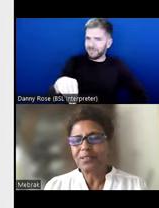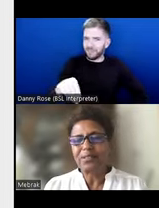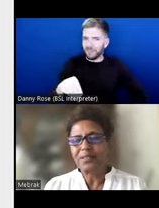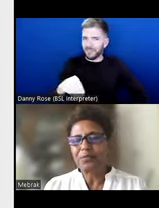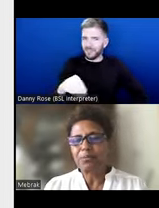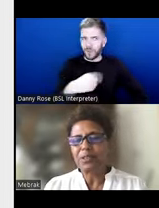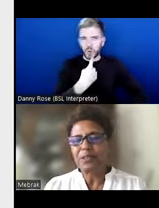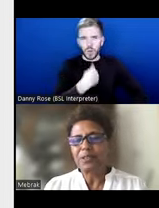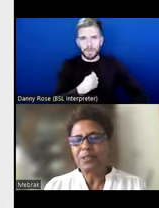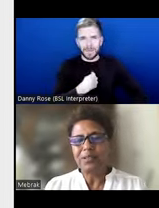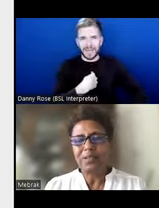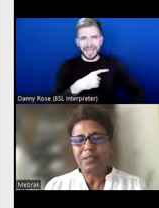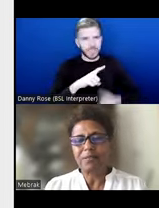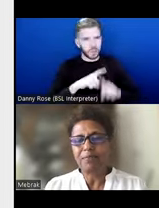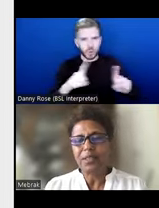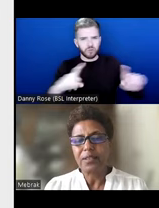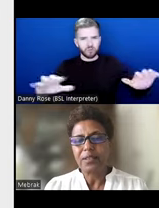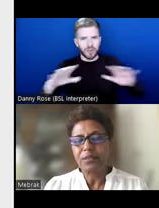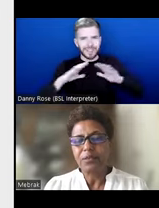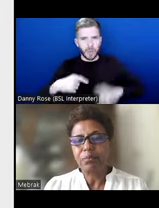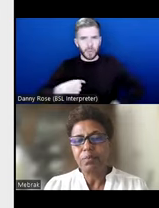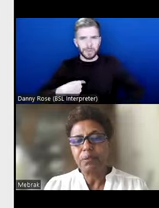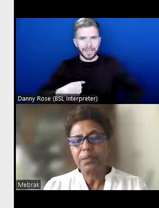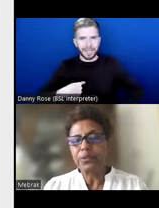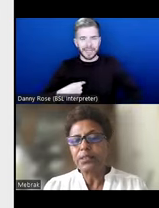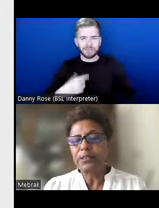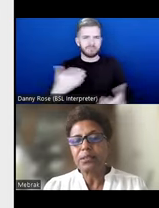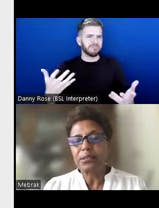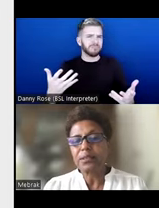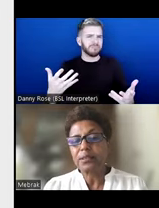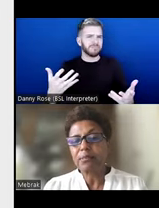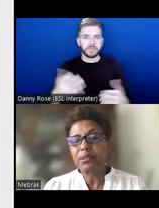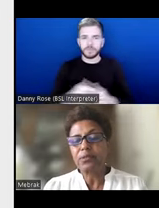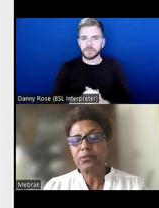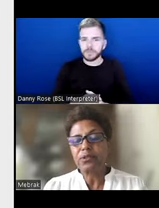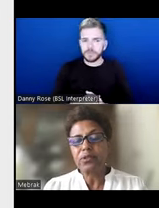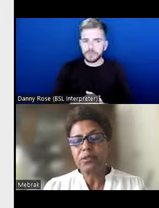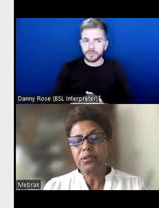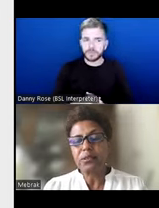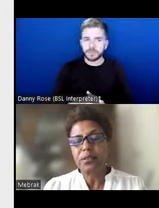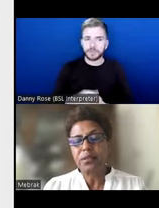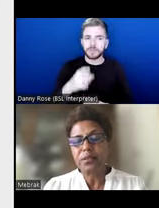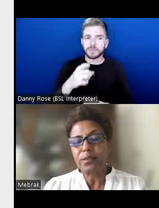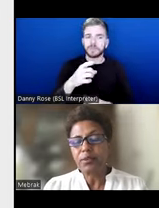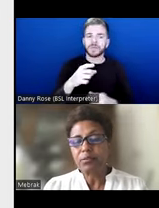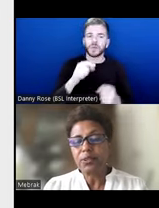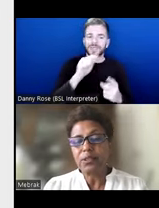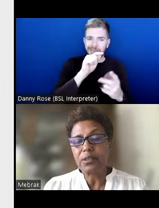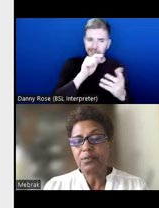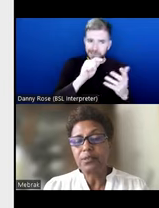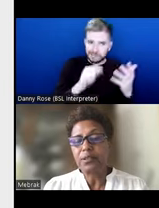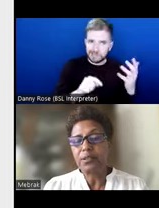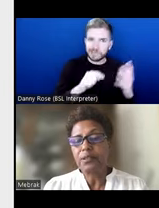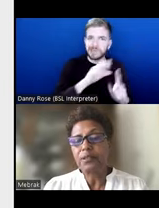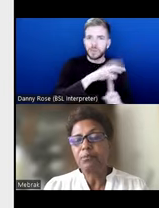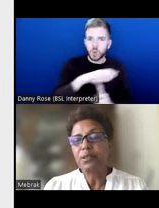doesn't resonate with me. So public organizations, academic institutions, commissioning